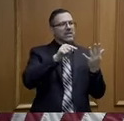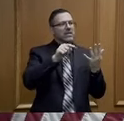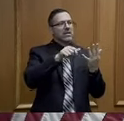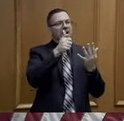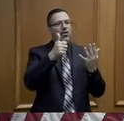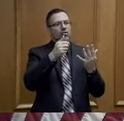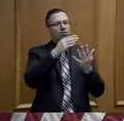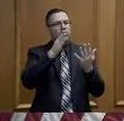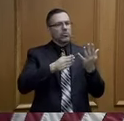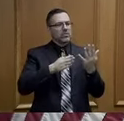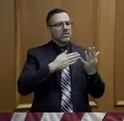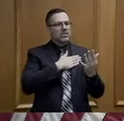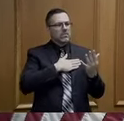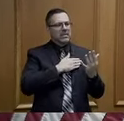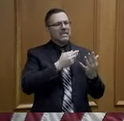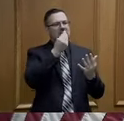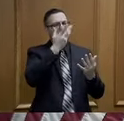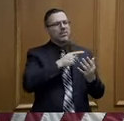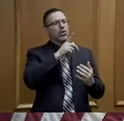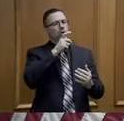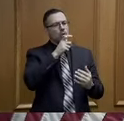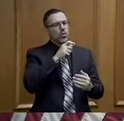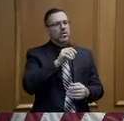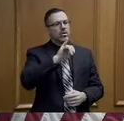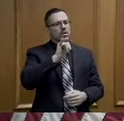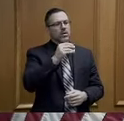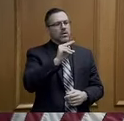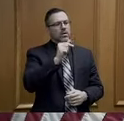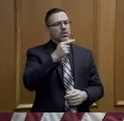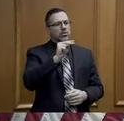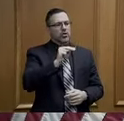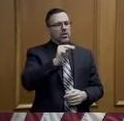as well. First, we'll go to Jonathan Matisse with the AP.